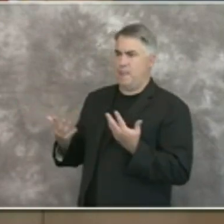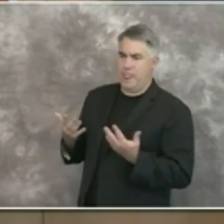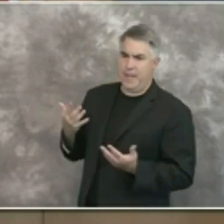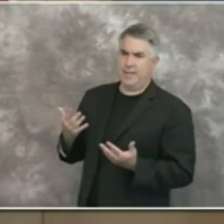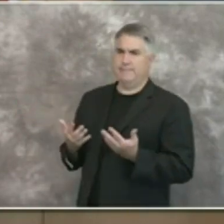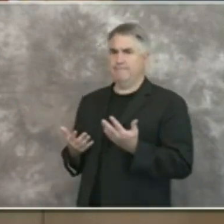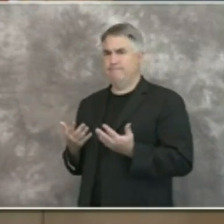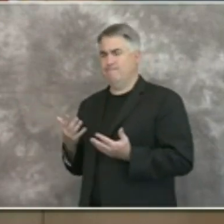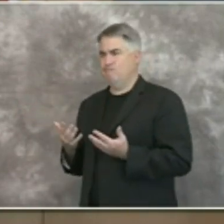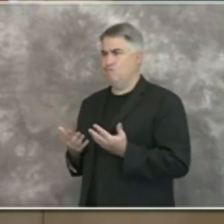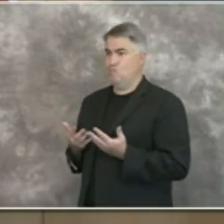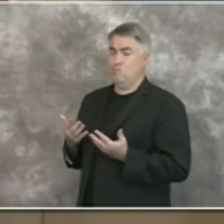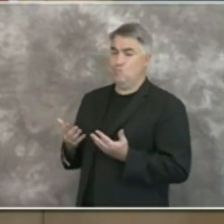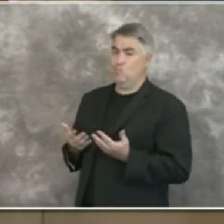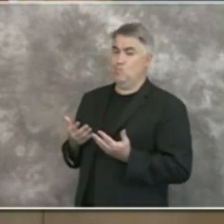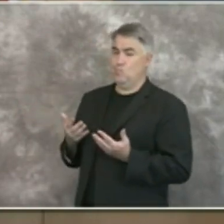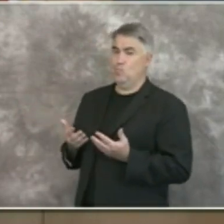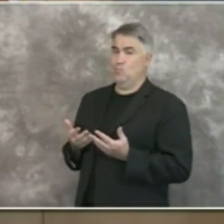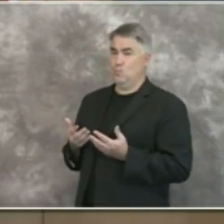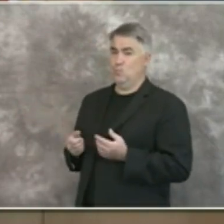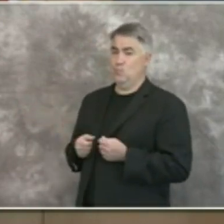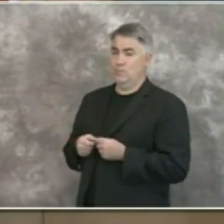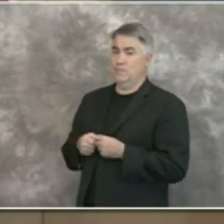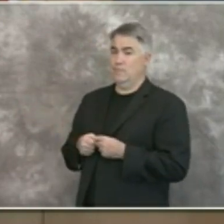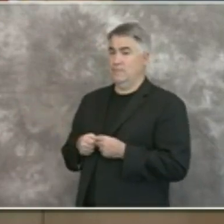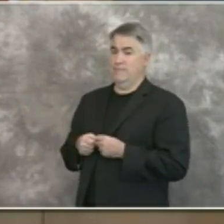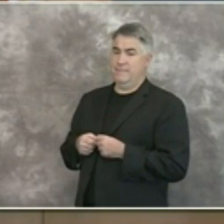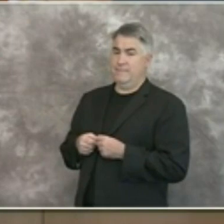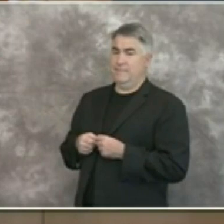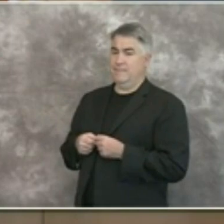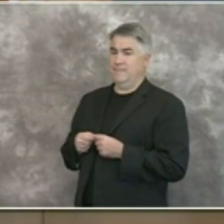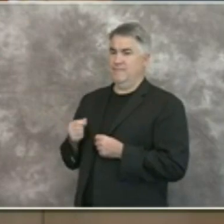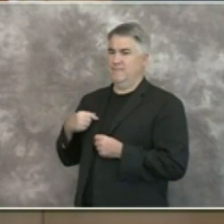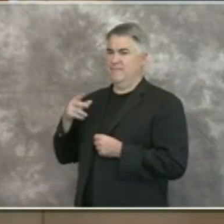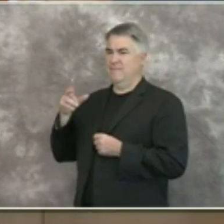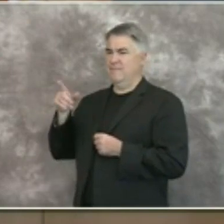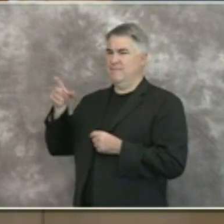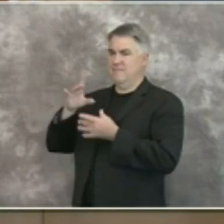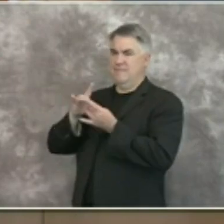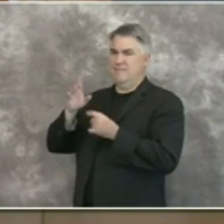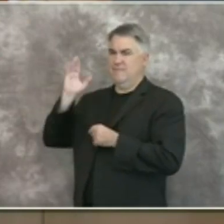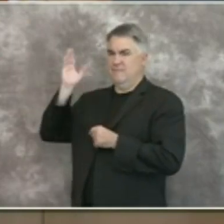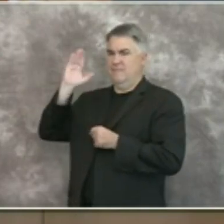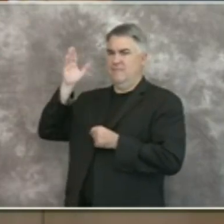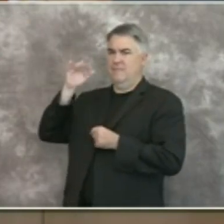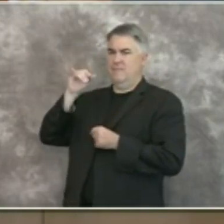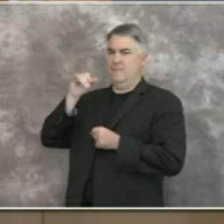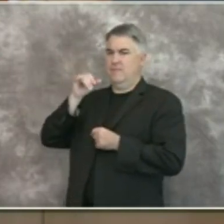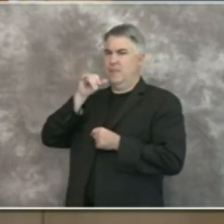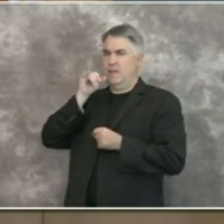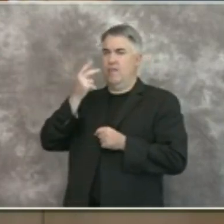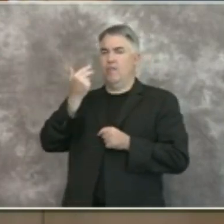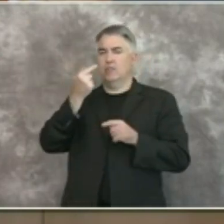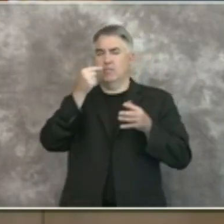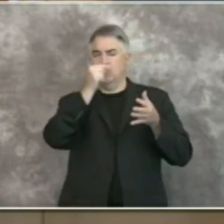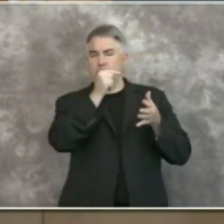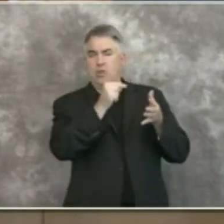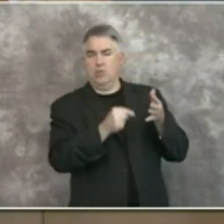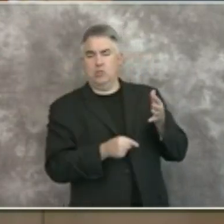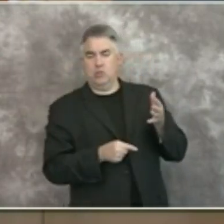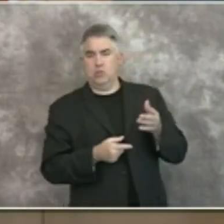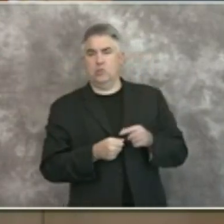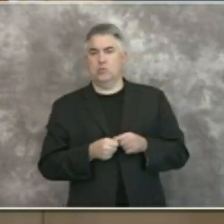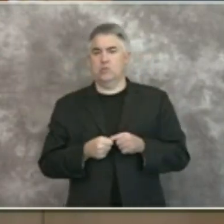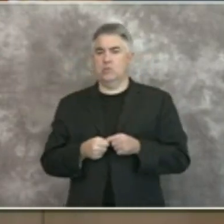lucky enough to listen to the presentation yesterday today about the 13 triggers so i think